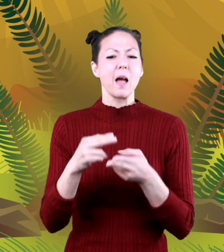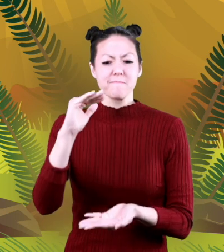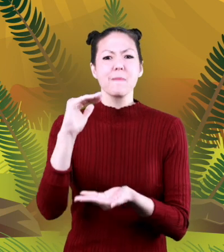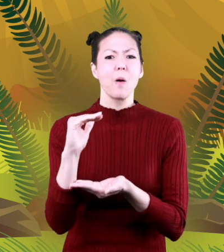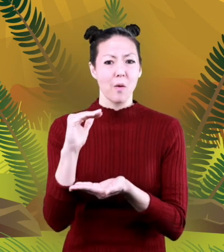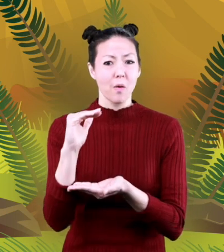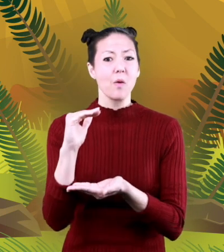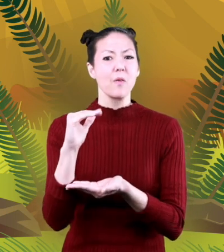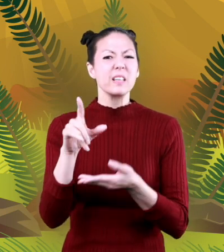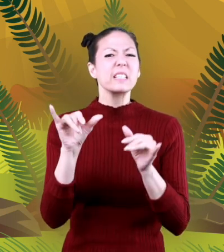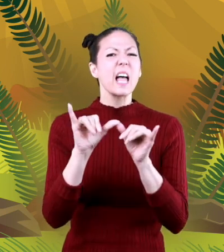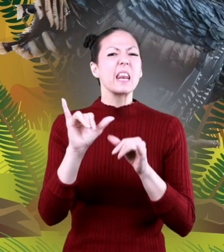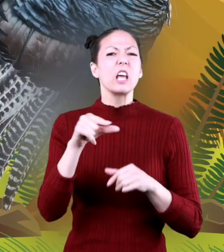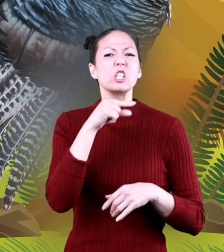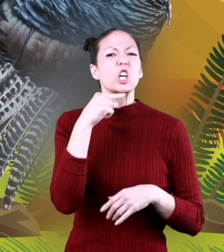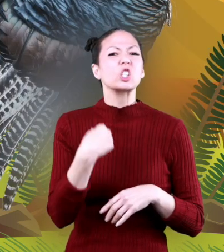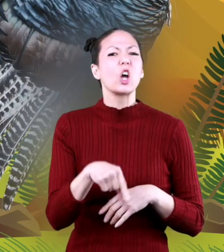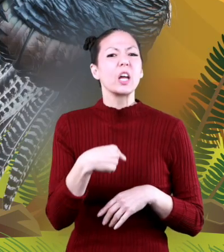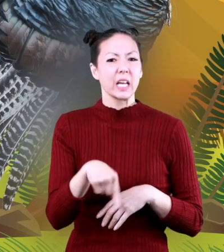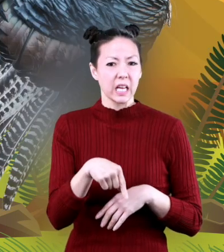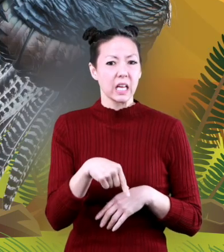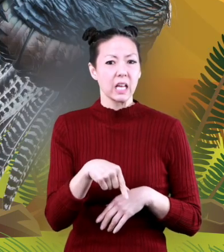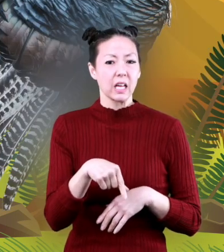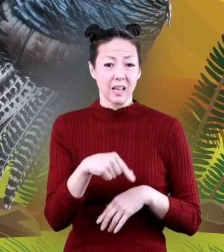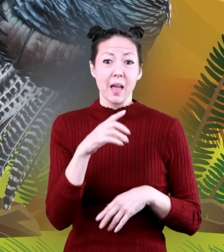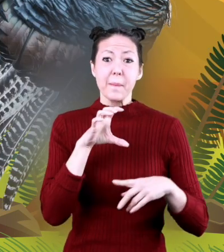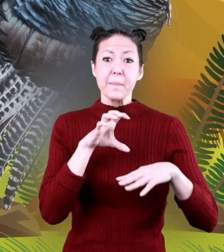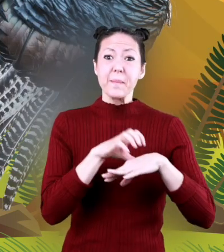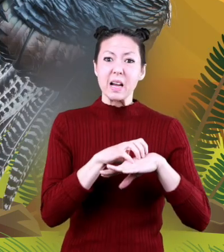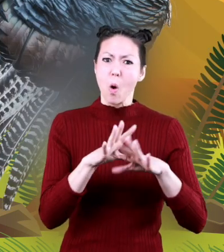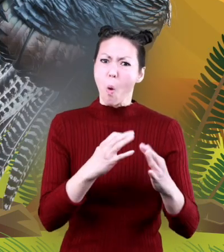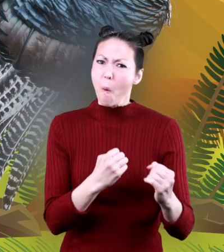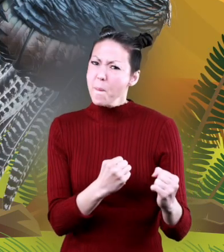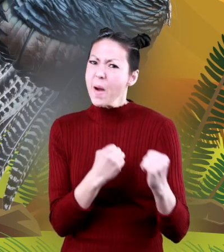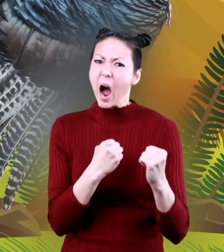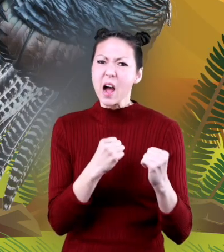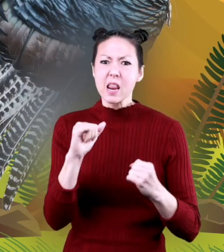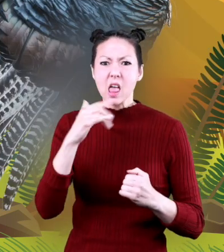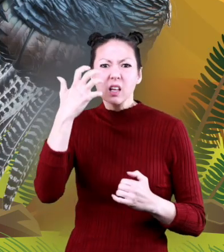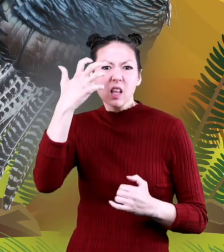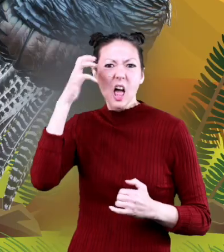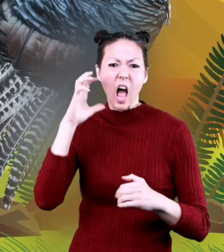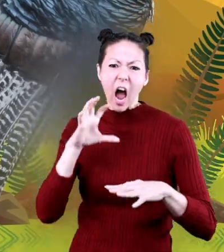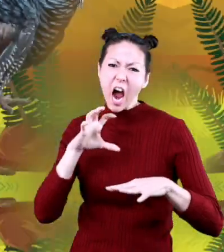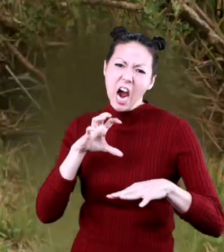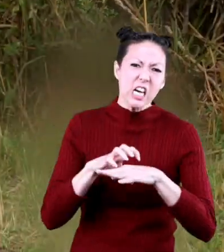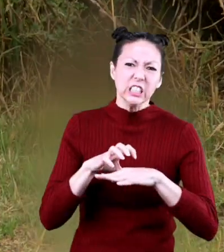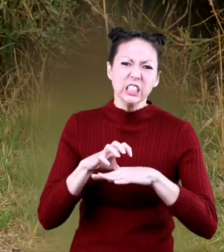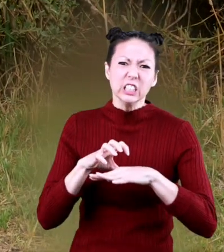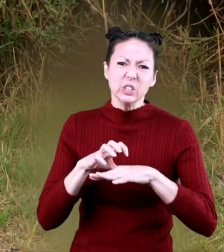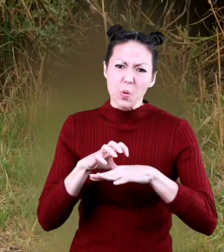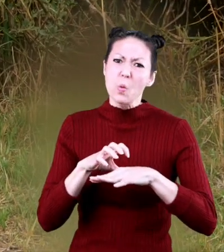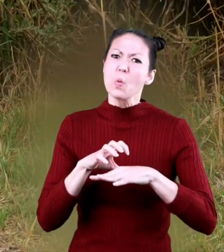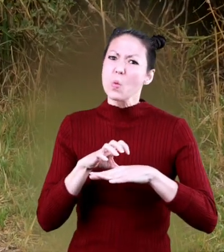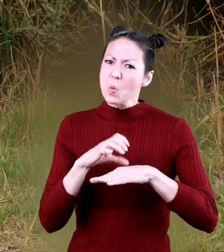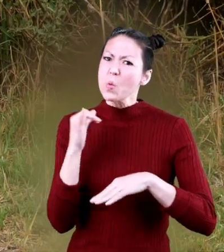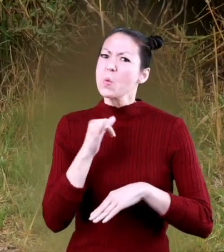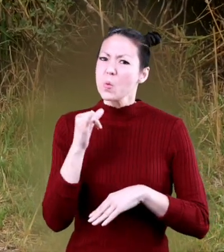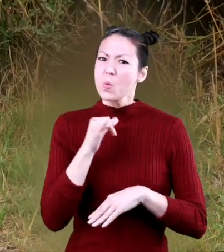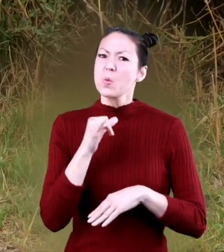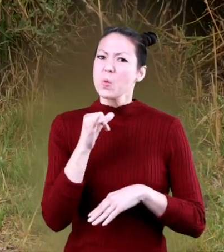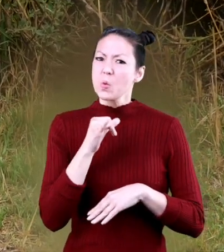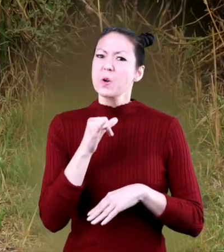35 pounds about the size of a turkey but its bite was as powerful as a lion's